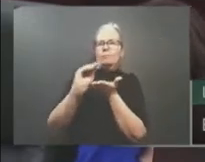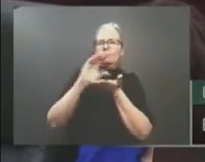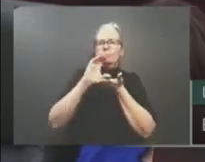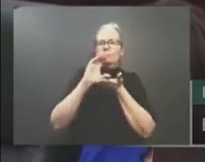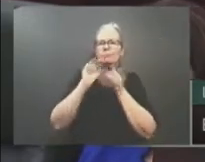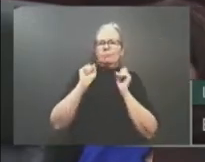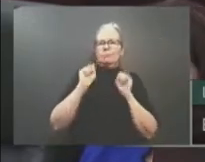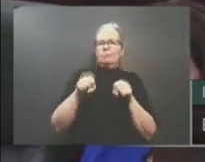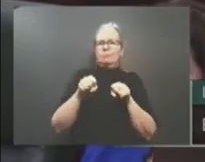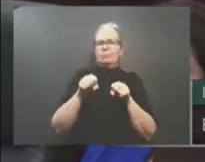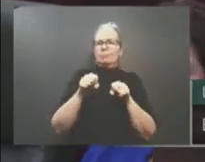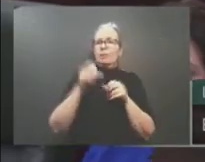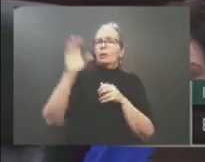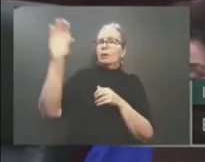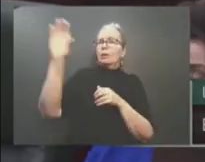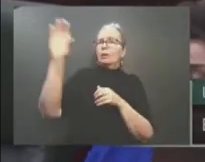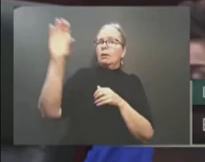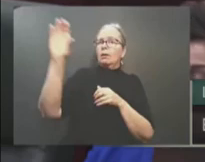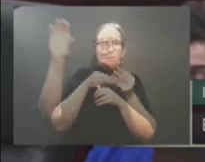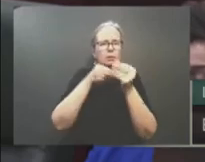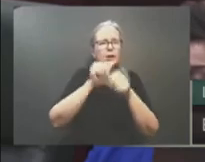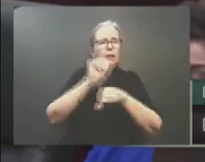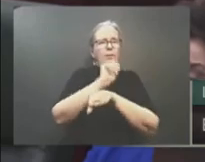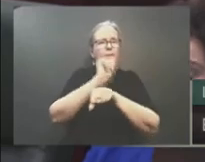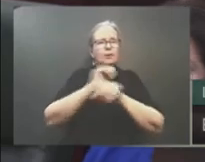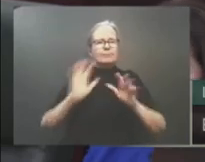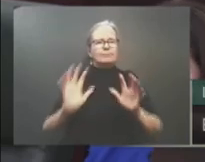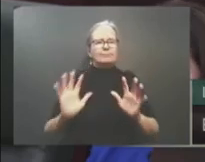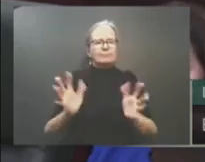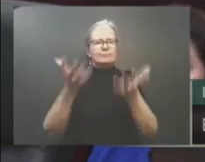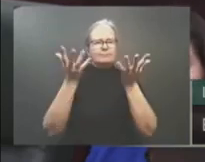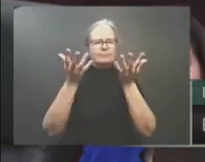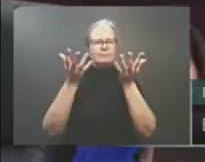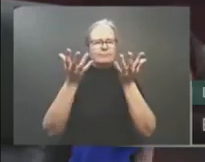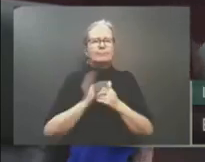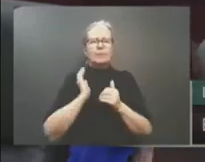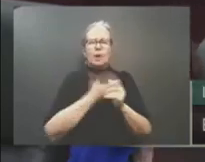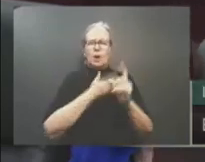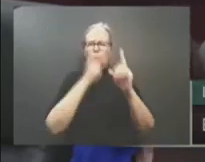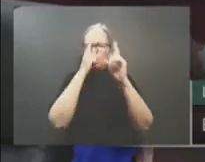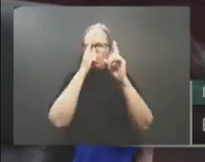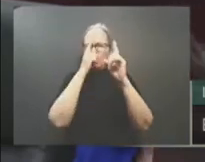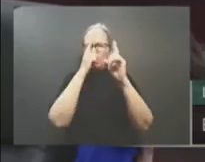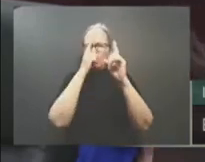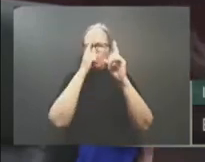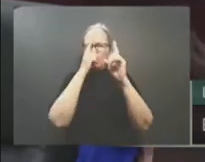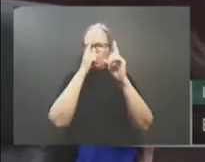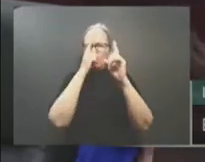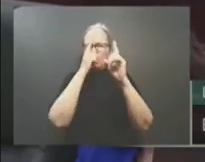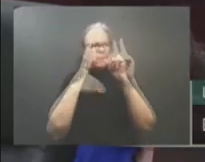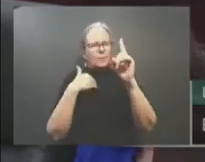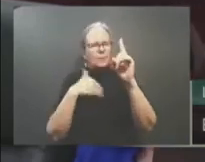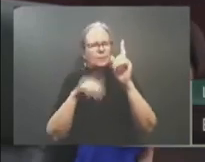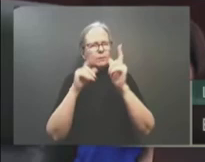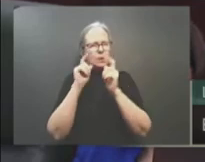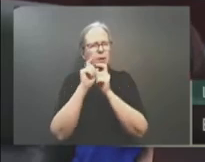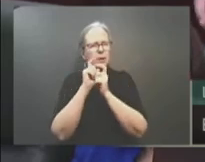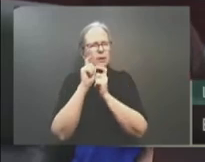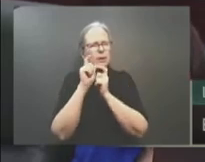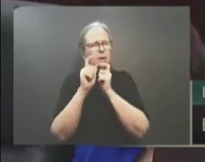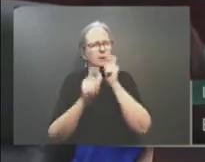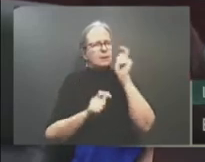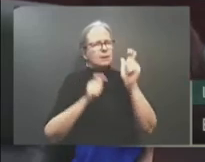mildly, ambitious. To achieve them, we committed to three fiscal anchors that informed our decision-making.